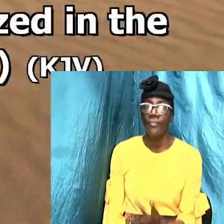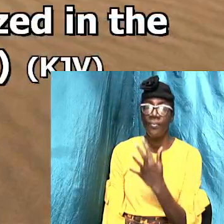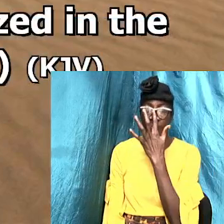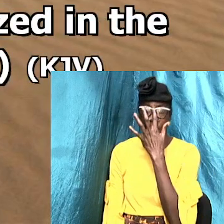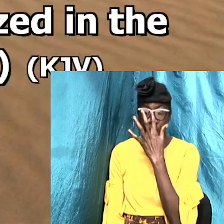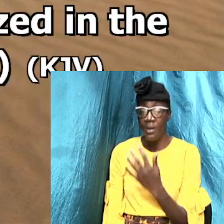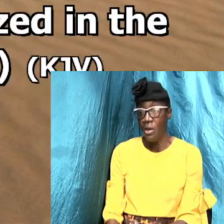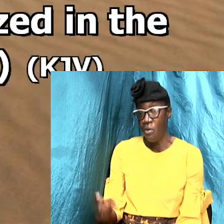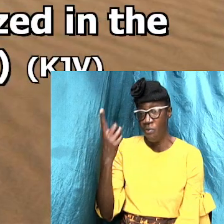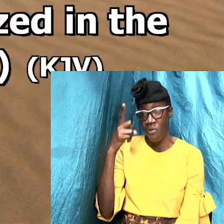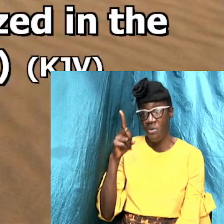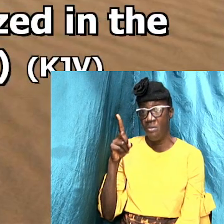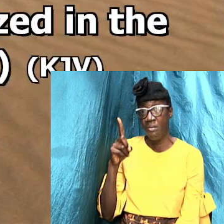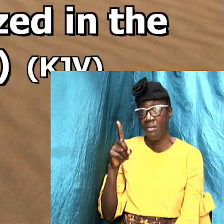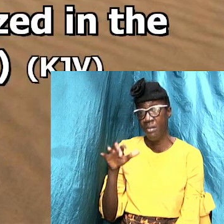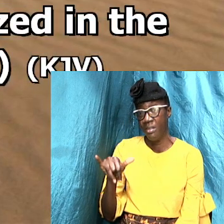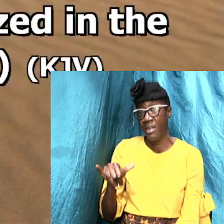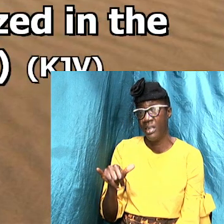for as yet